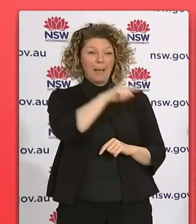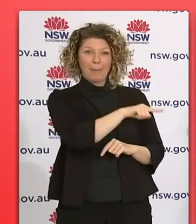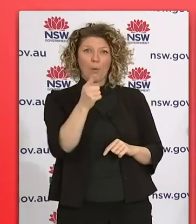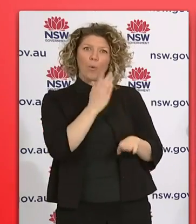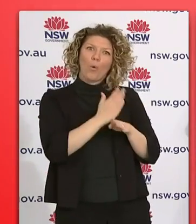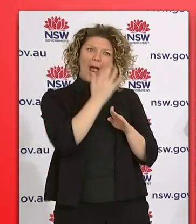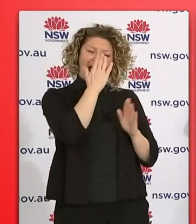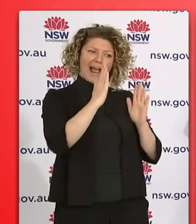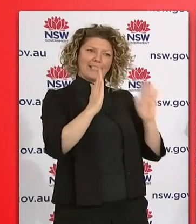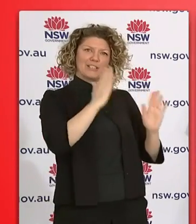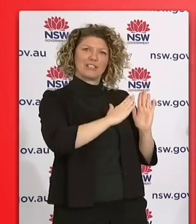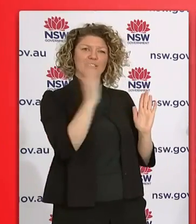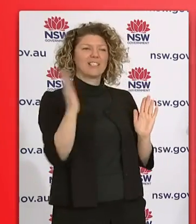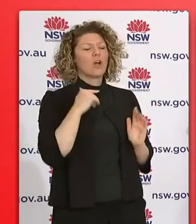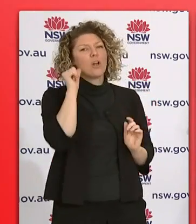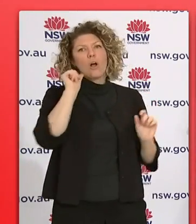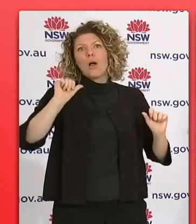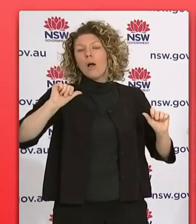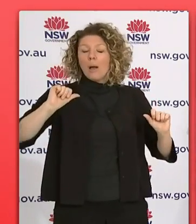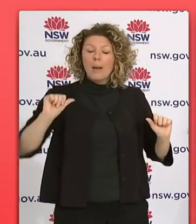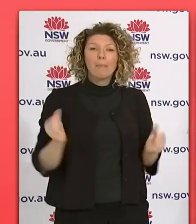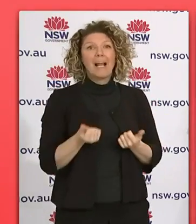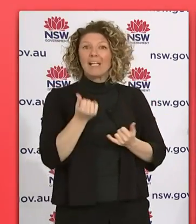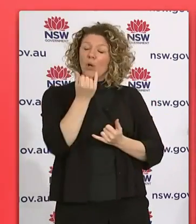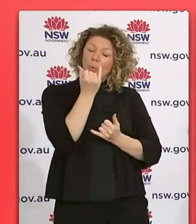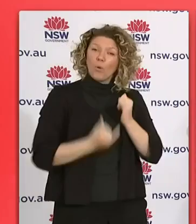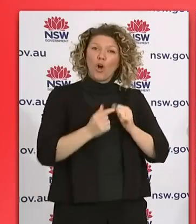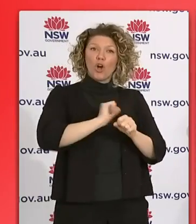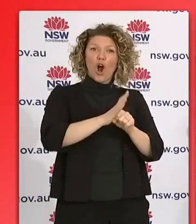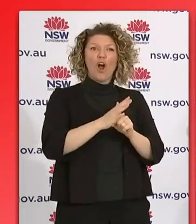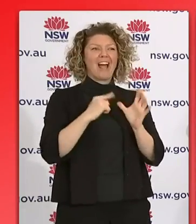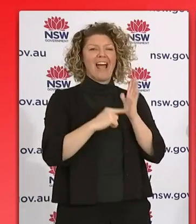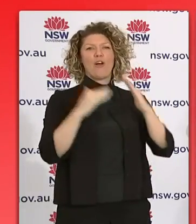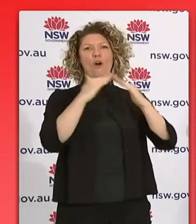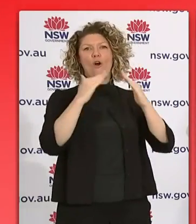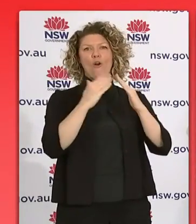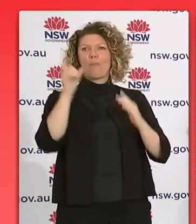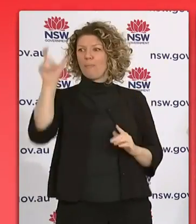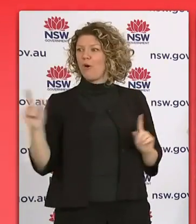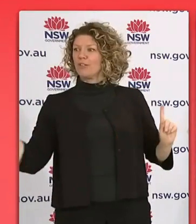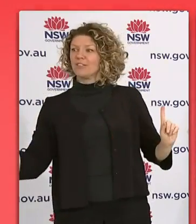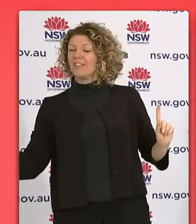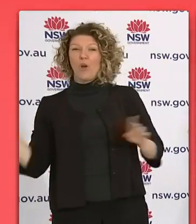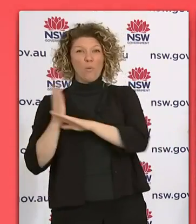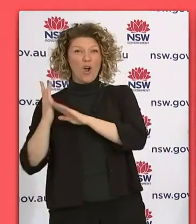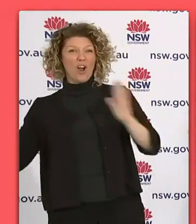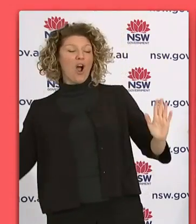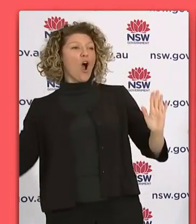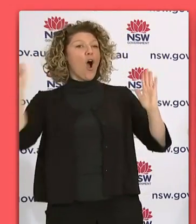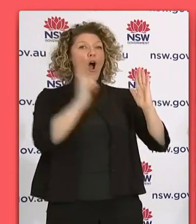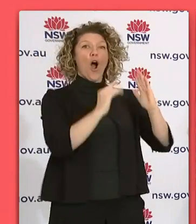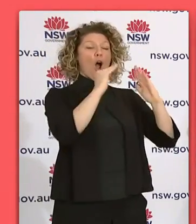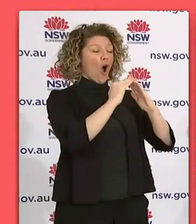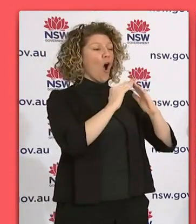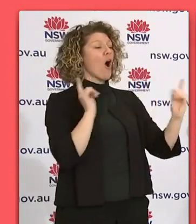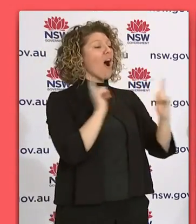and households remain and continue to be the greatest source of infection. We know there's categories of workers that just can't stay at home because of the